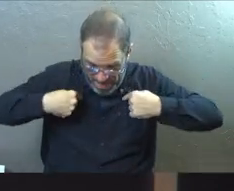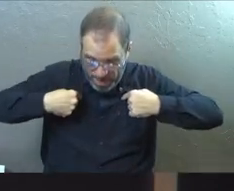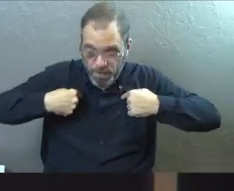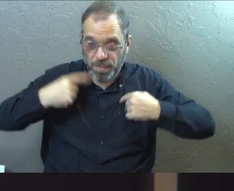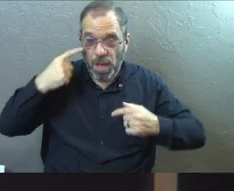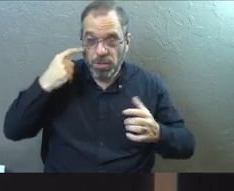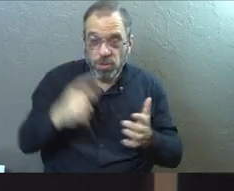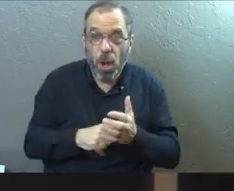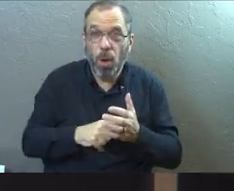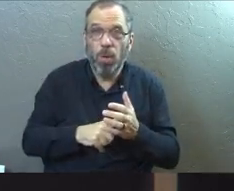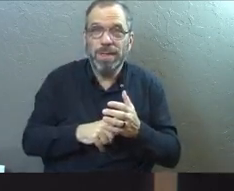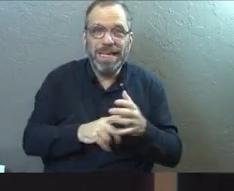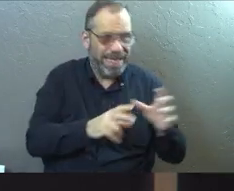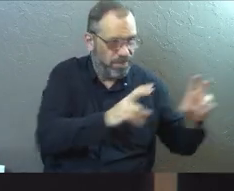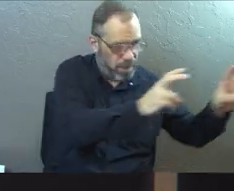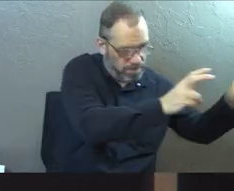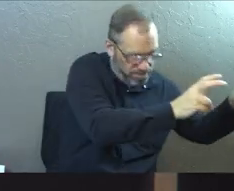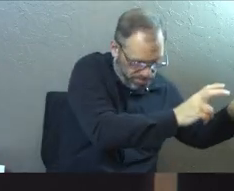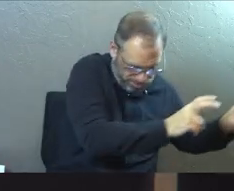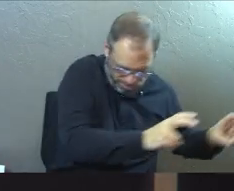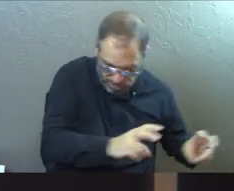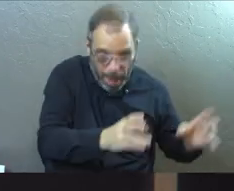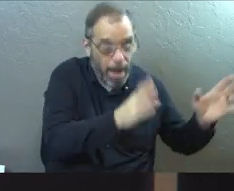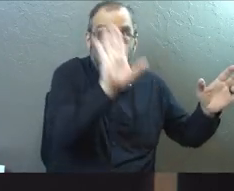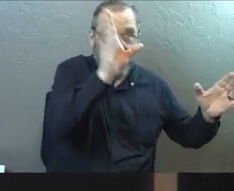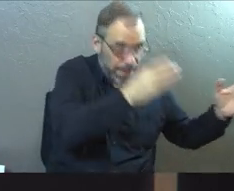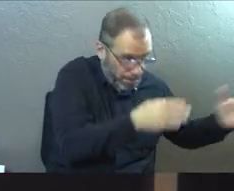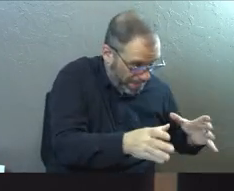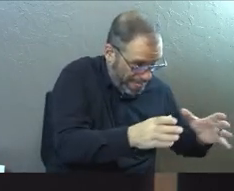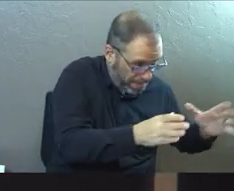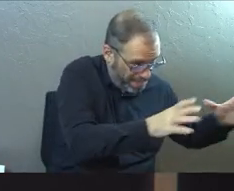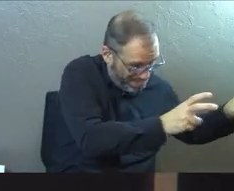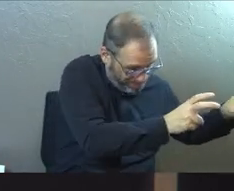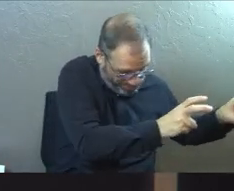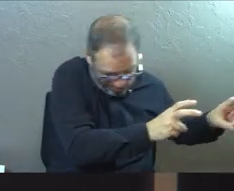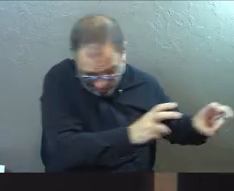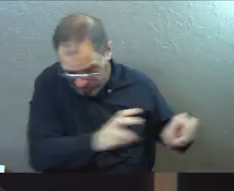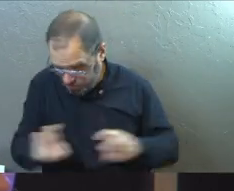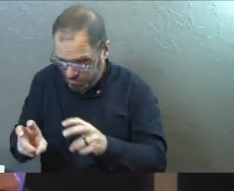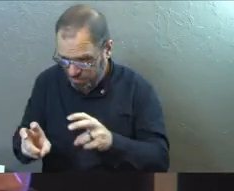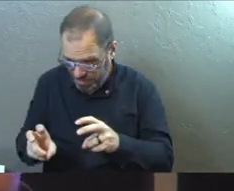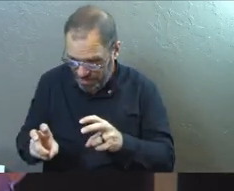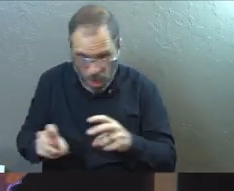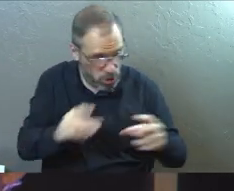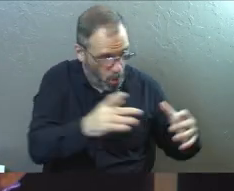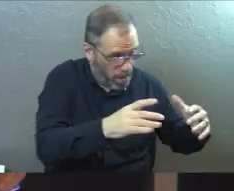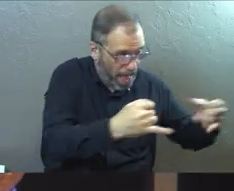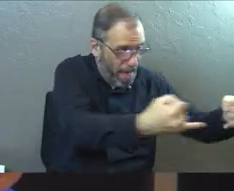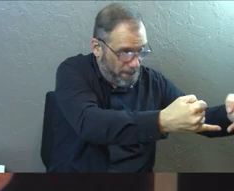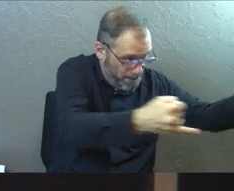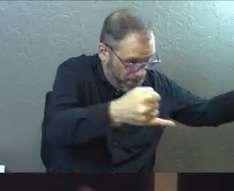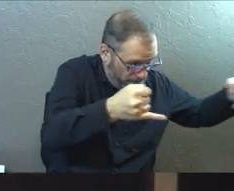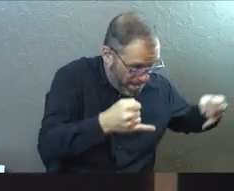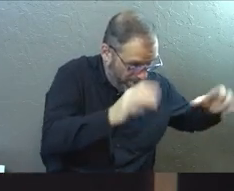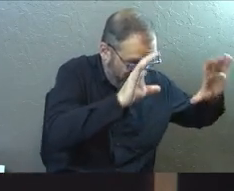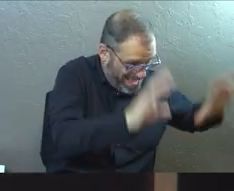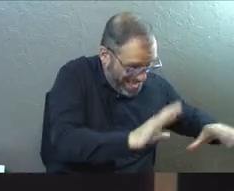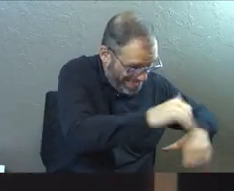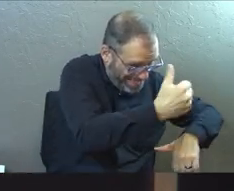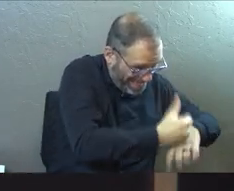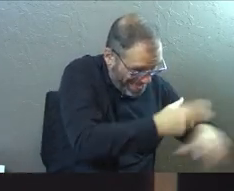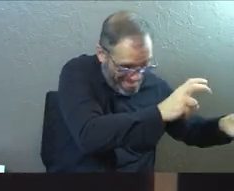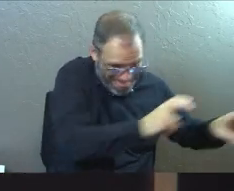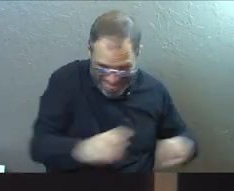what we see here is a shift in God's plan. They were barriers that looked this way and God broke them down and made them look